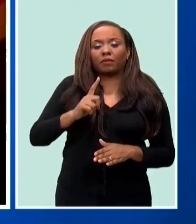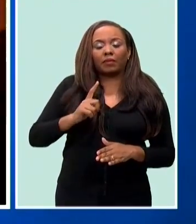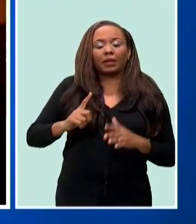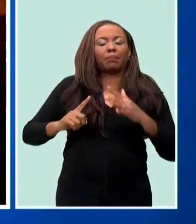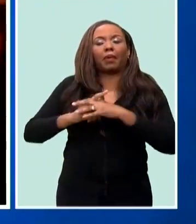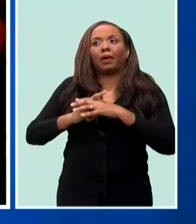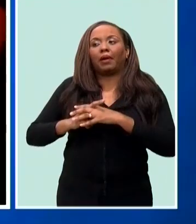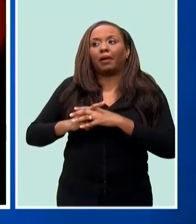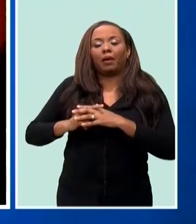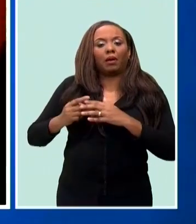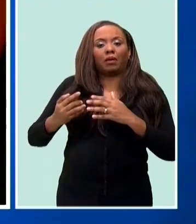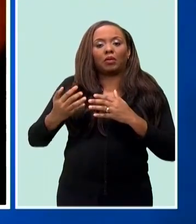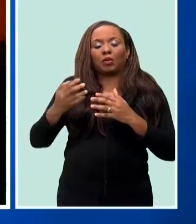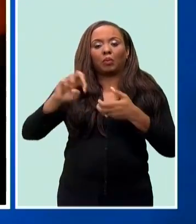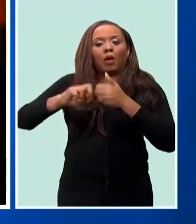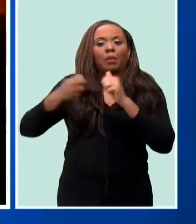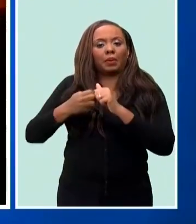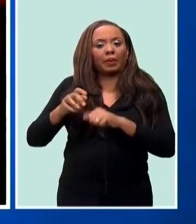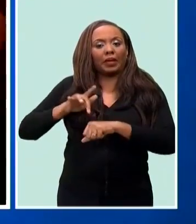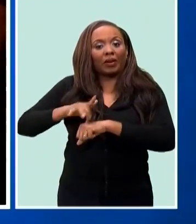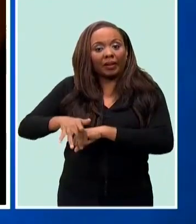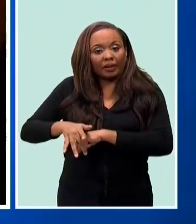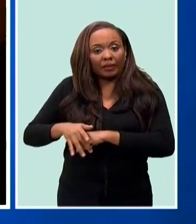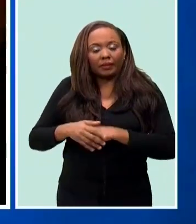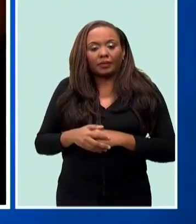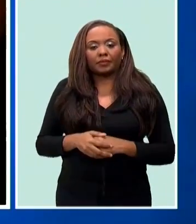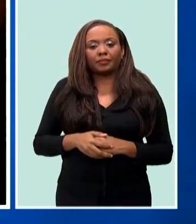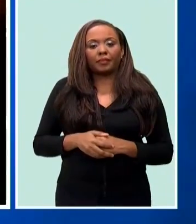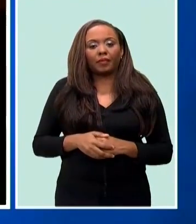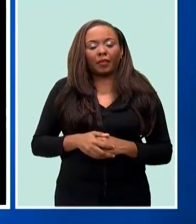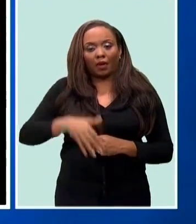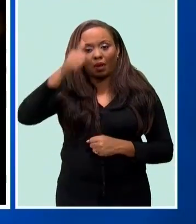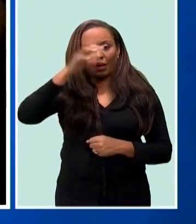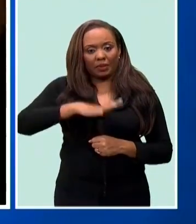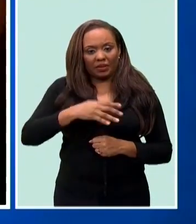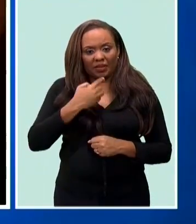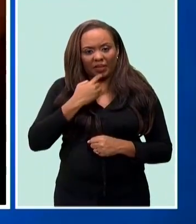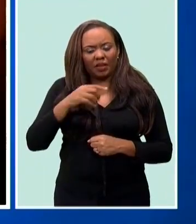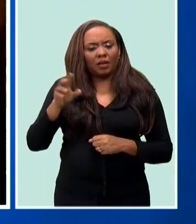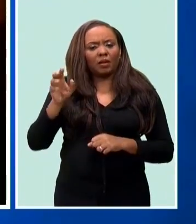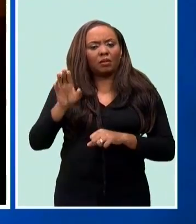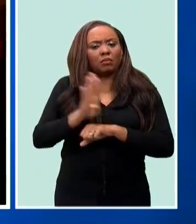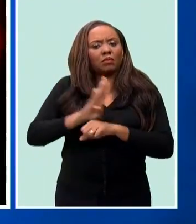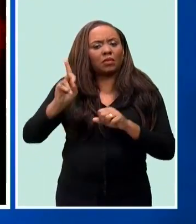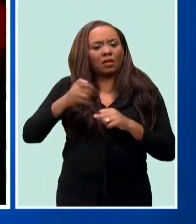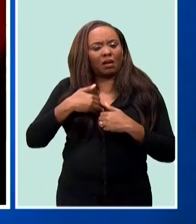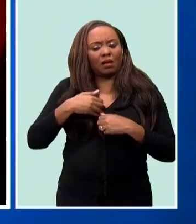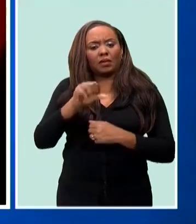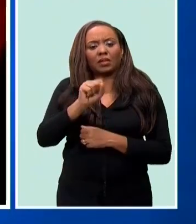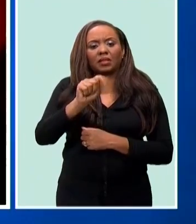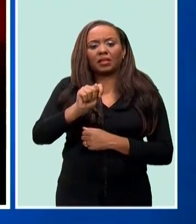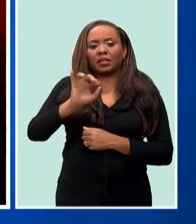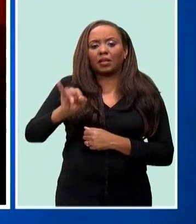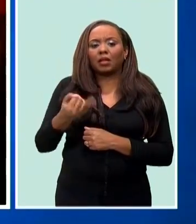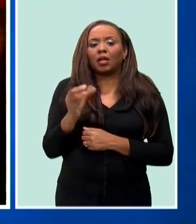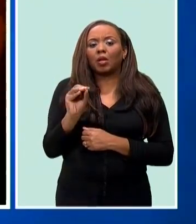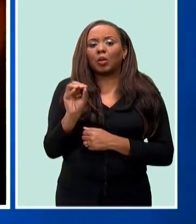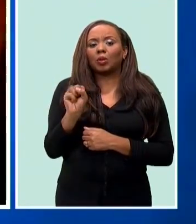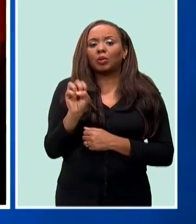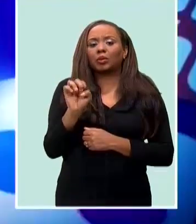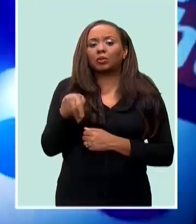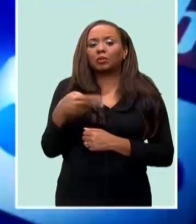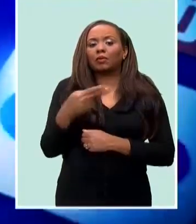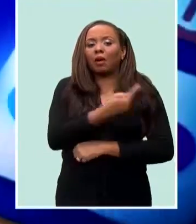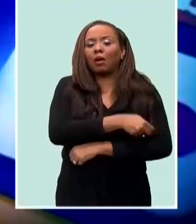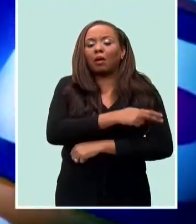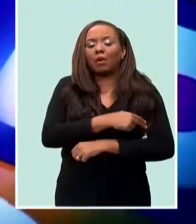a timely fashion is key. And meanwhile, Richard Blair believes Barbados should get the St. Joseph Hospital back up and running.